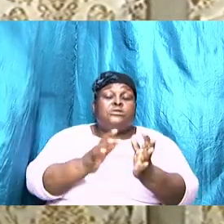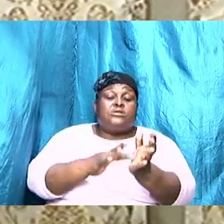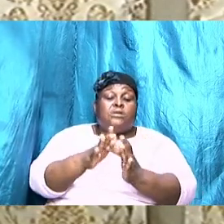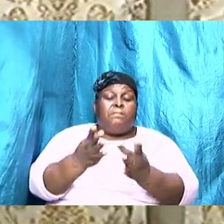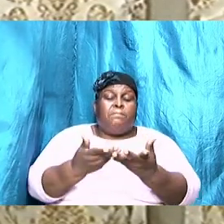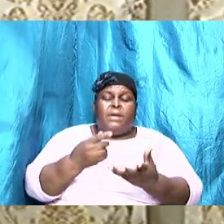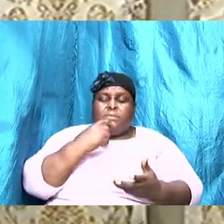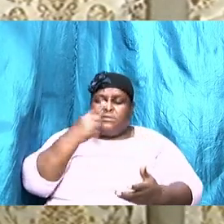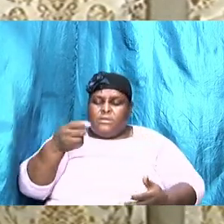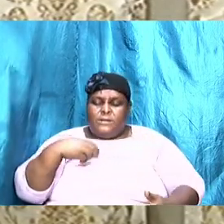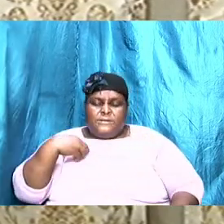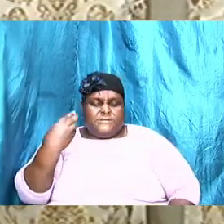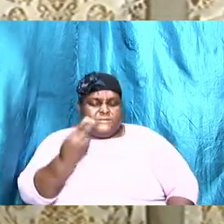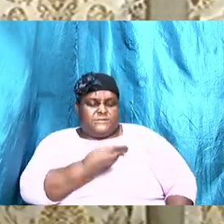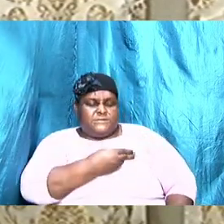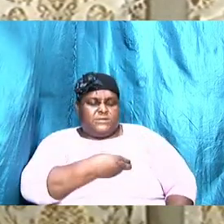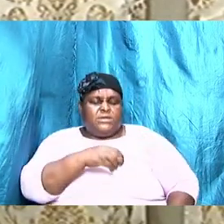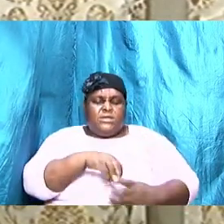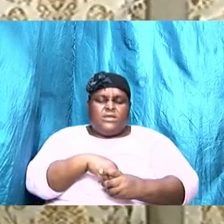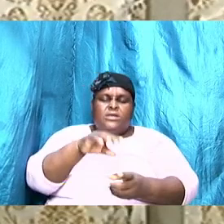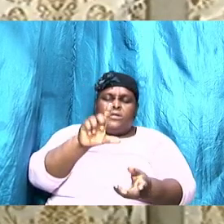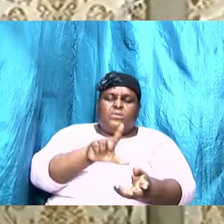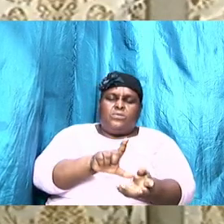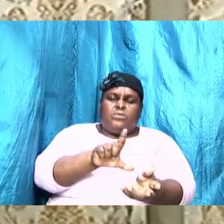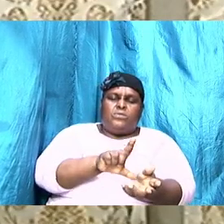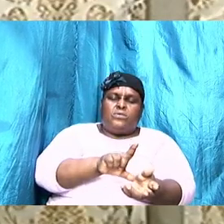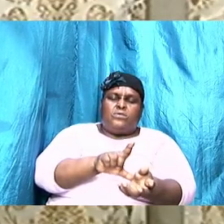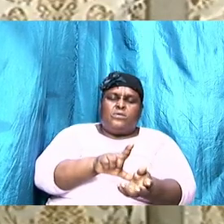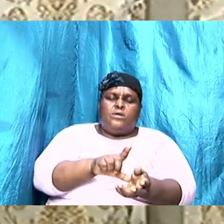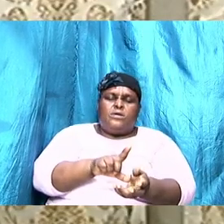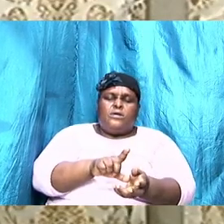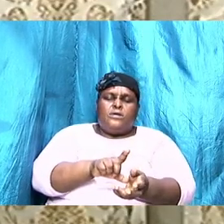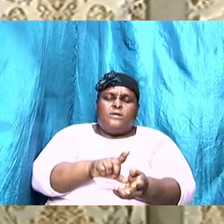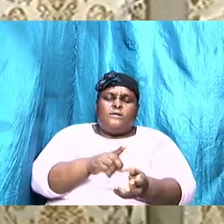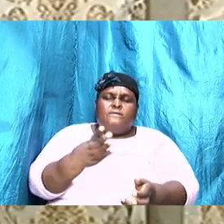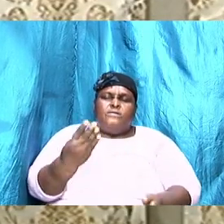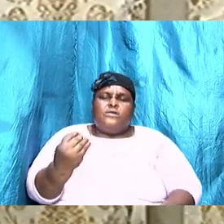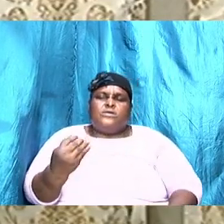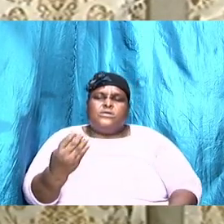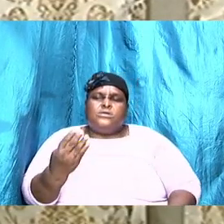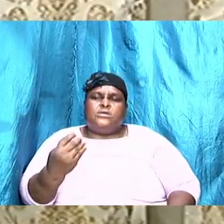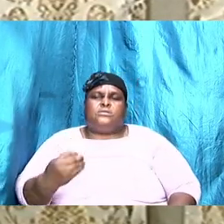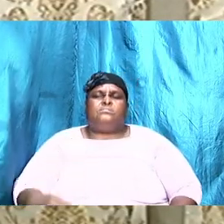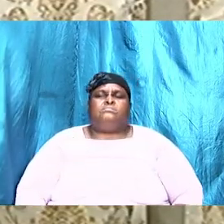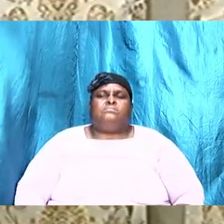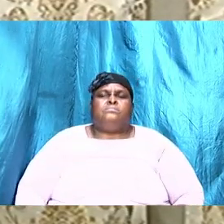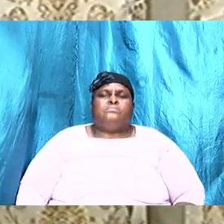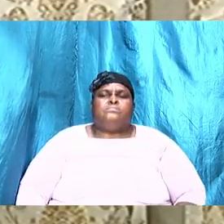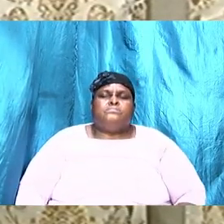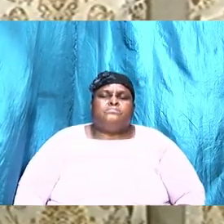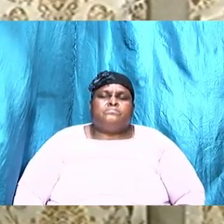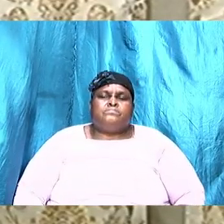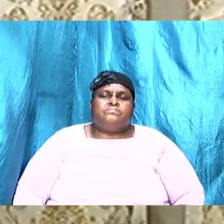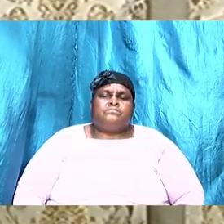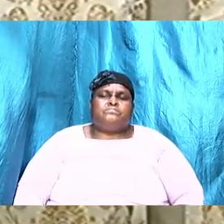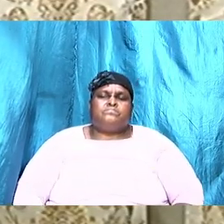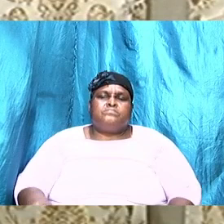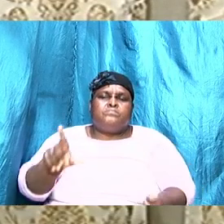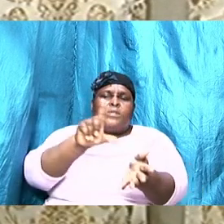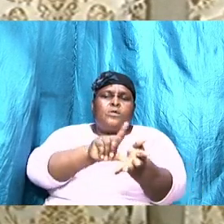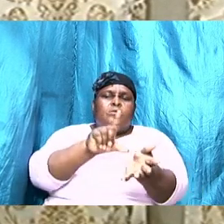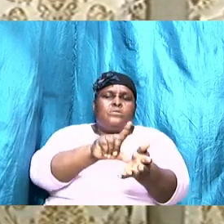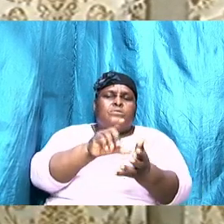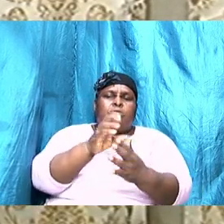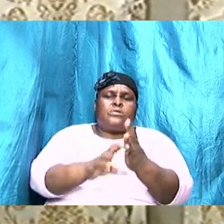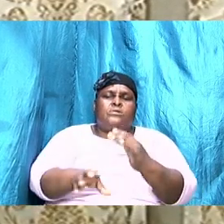tells us in Luke chapter 14 and we are going to put it up on the screen for us Luke chapter 14